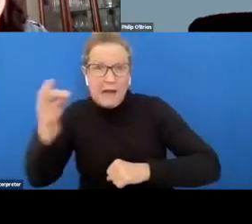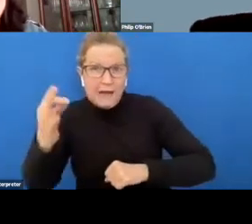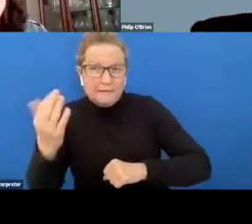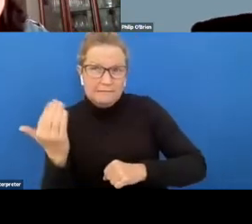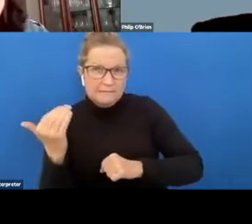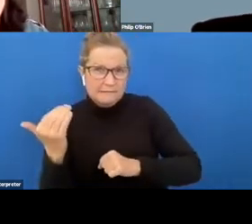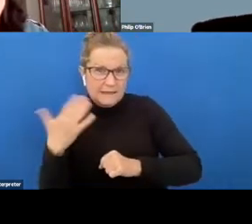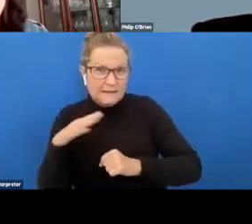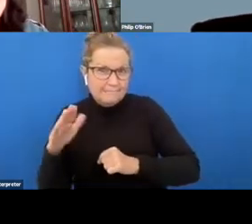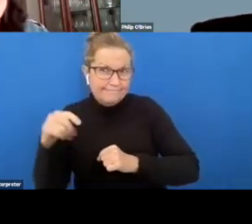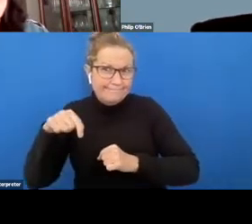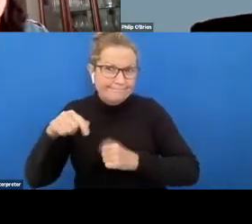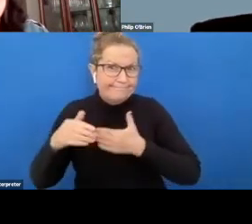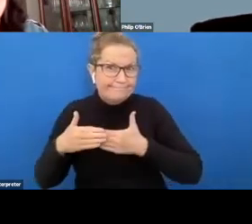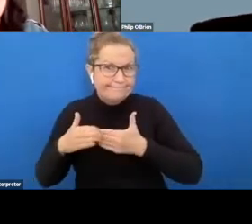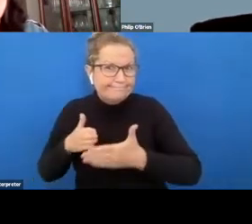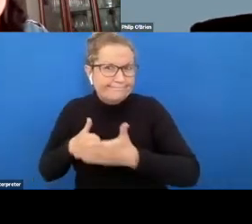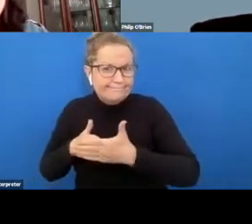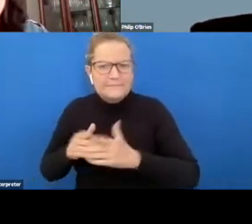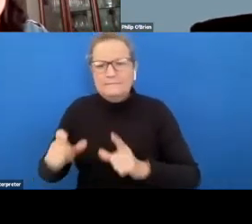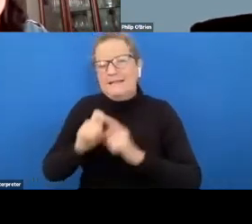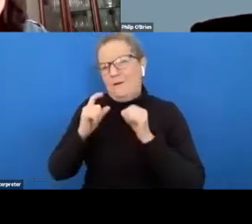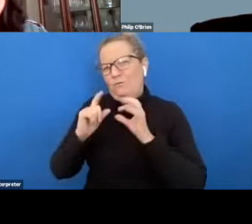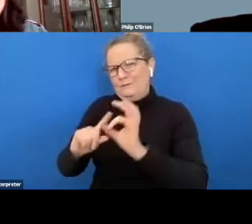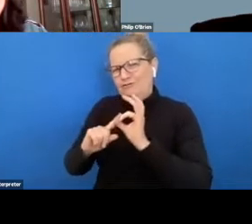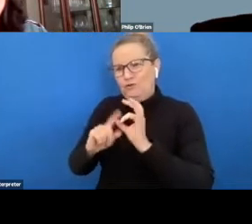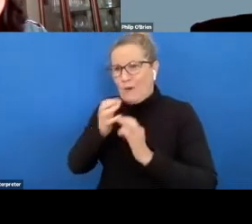that it is a hard question to ask